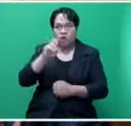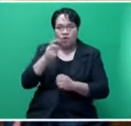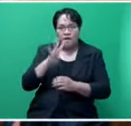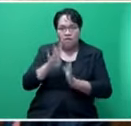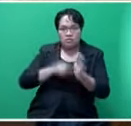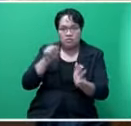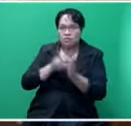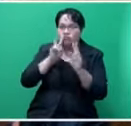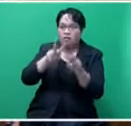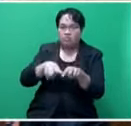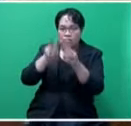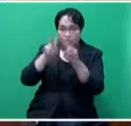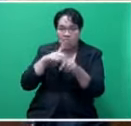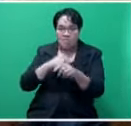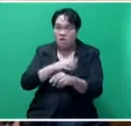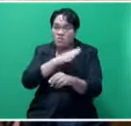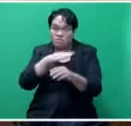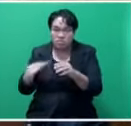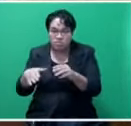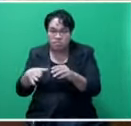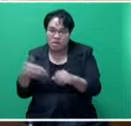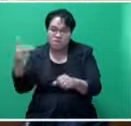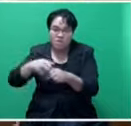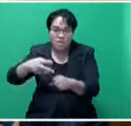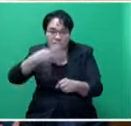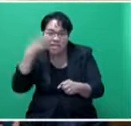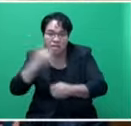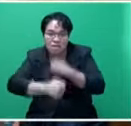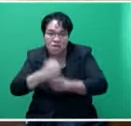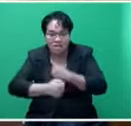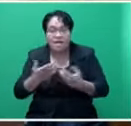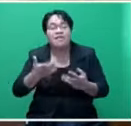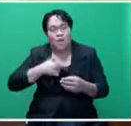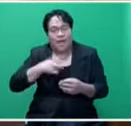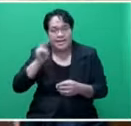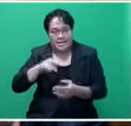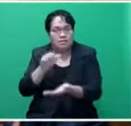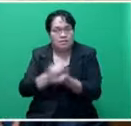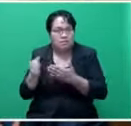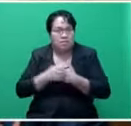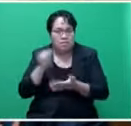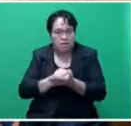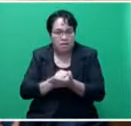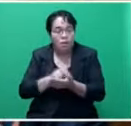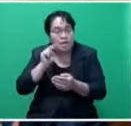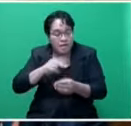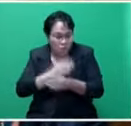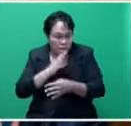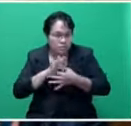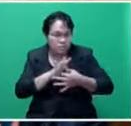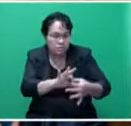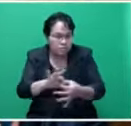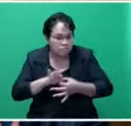towers. They will break through them, they will suck on the fuel, they will steal the generator. That's why they need to secure those towers. You need to work with them.